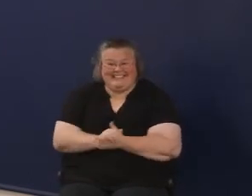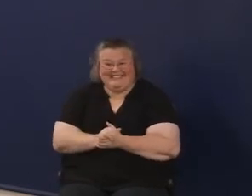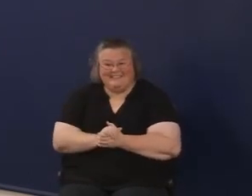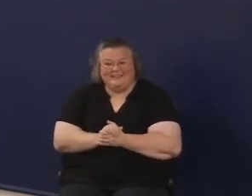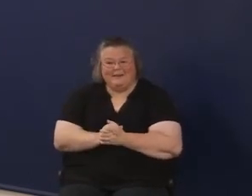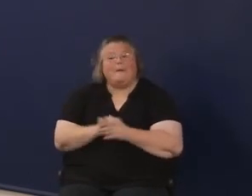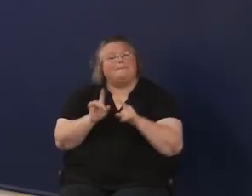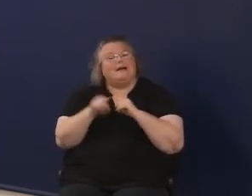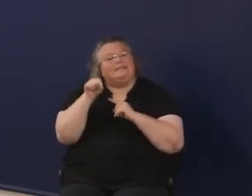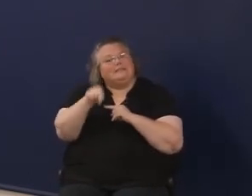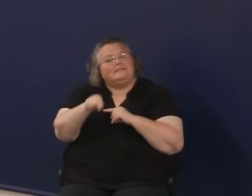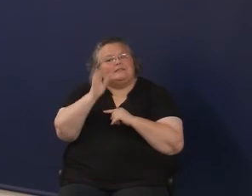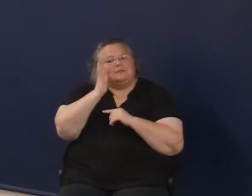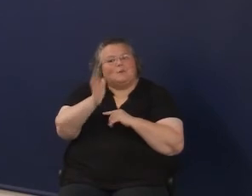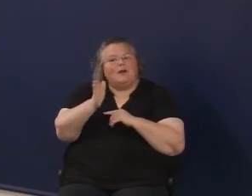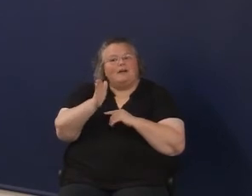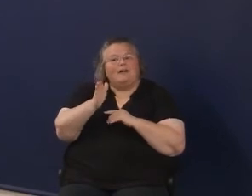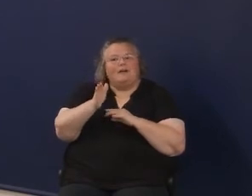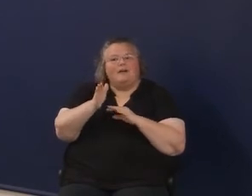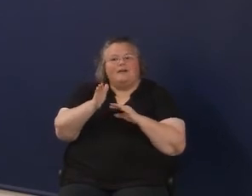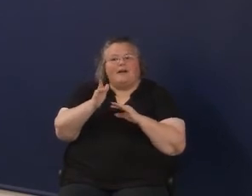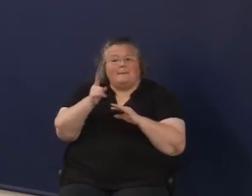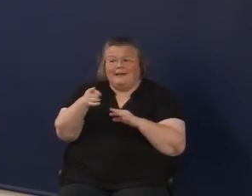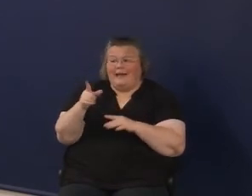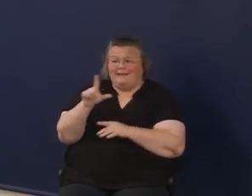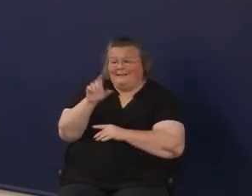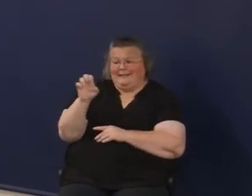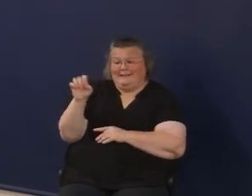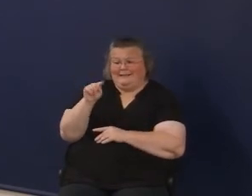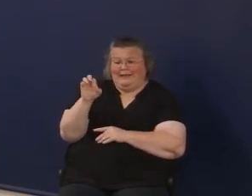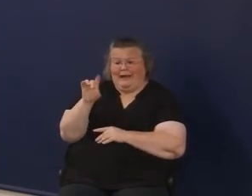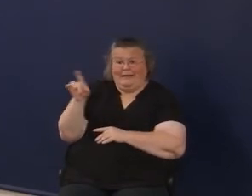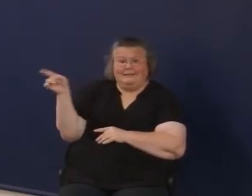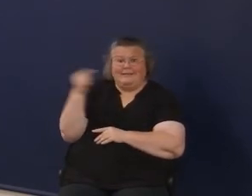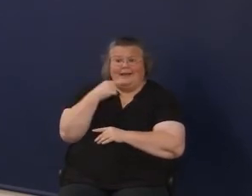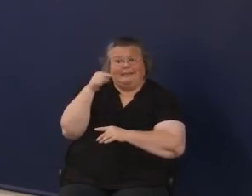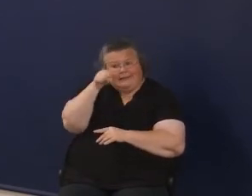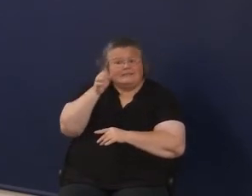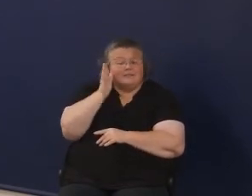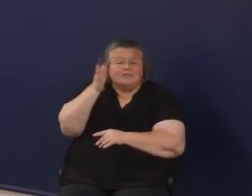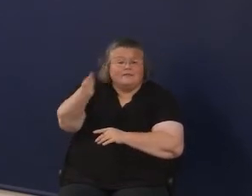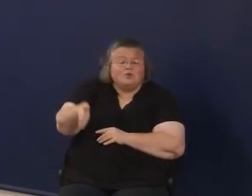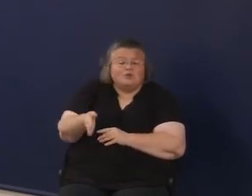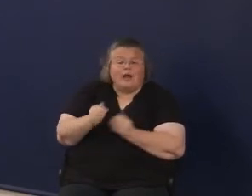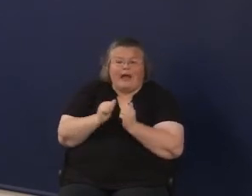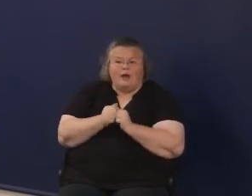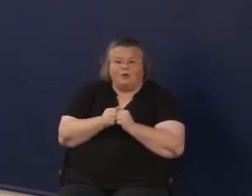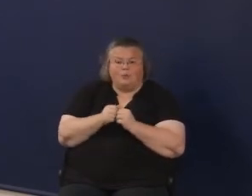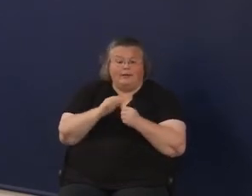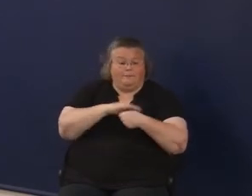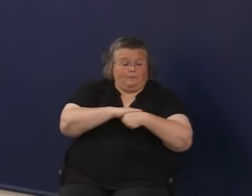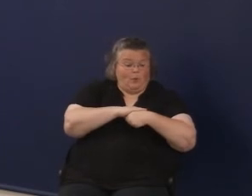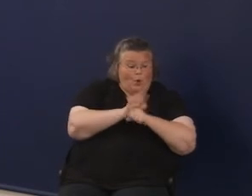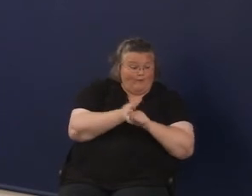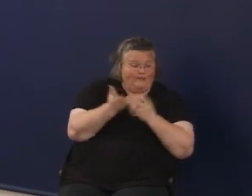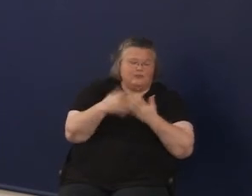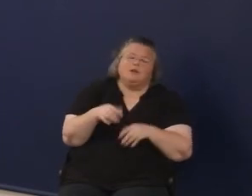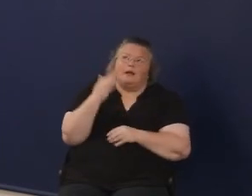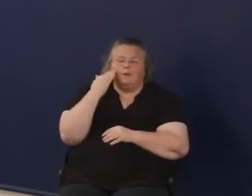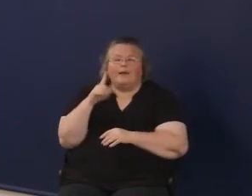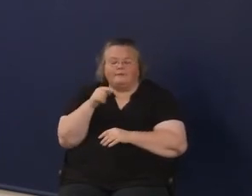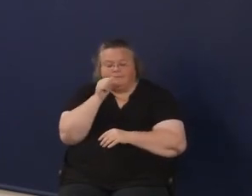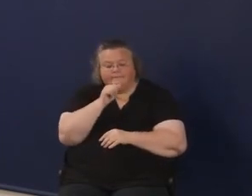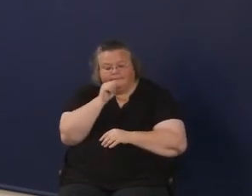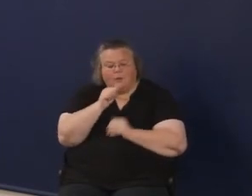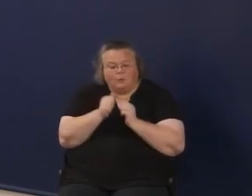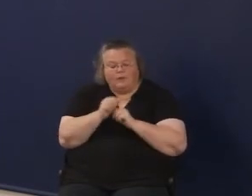that's where the future, that's, you know, as Lee Todd said, that's where our future is. How do we move from COVID, and we've got to deal with COVID, I